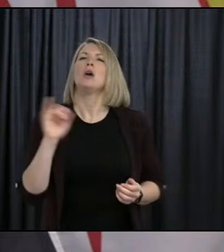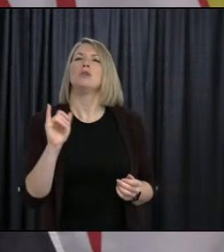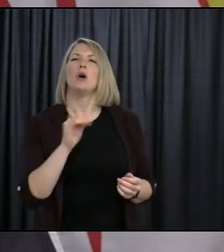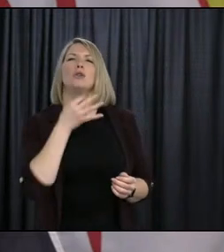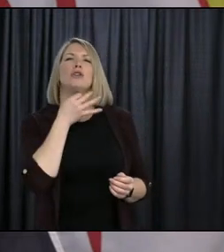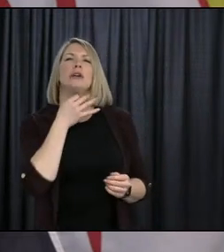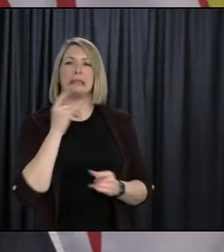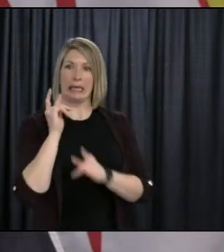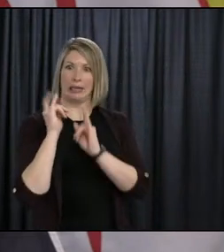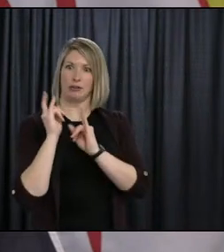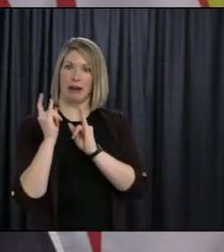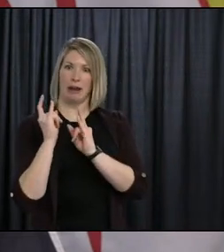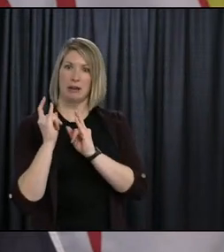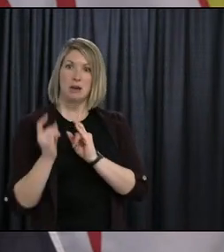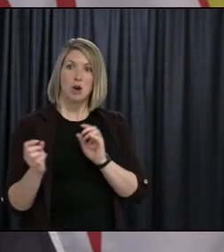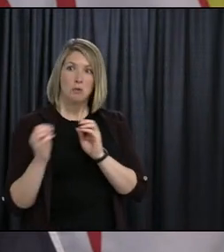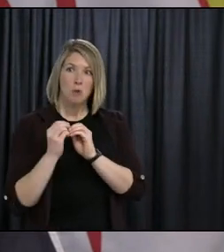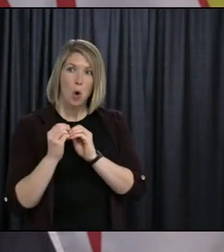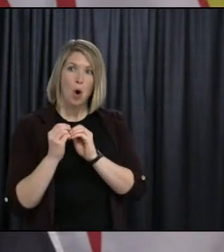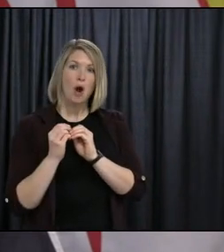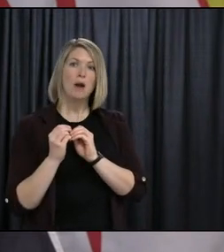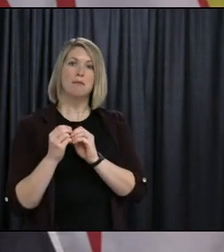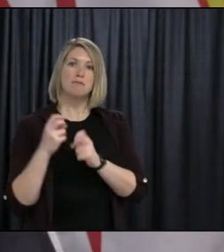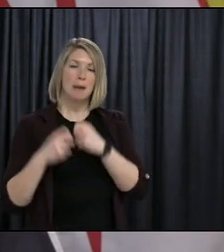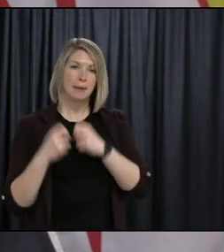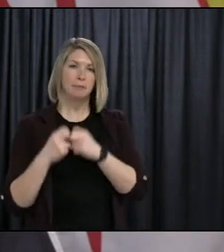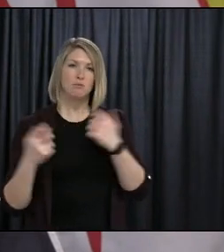As the minister referenced, MiFi.